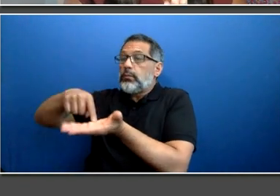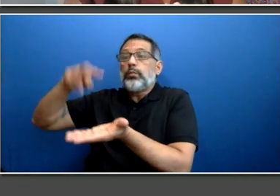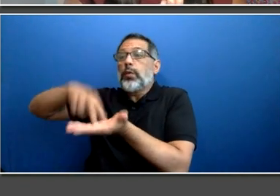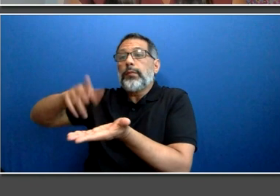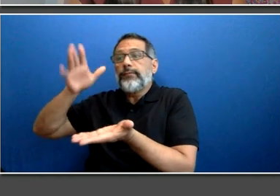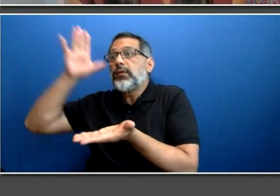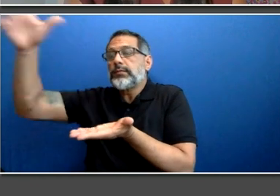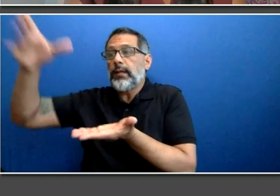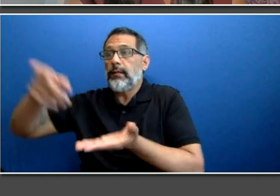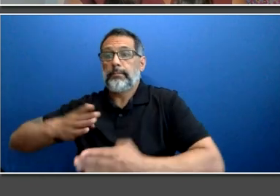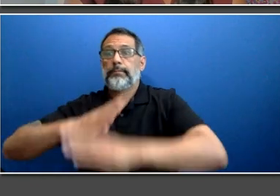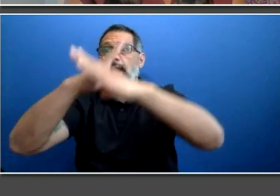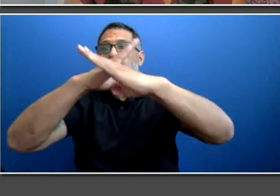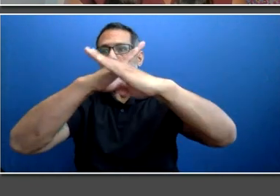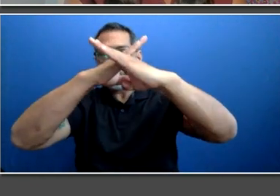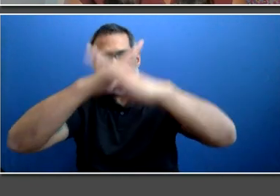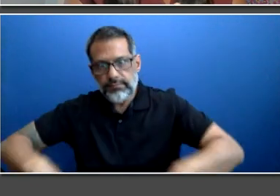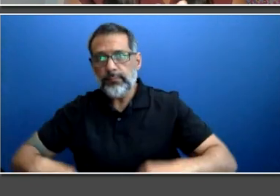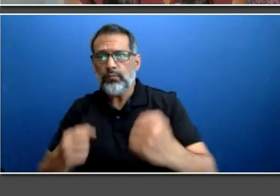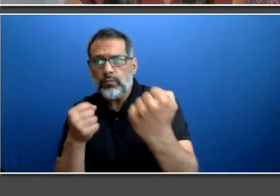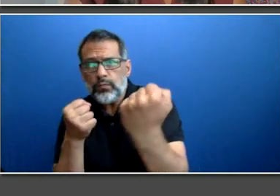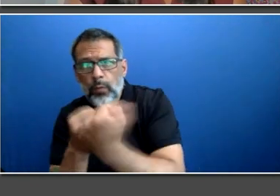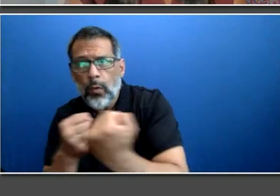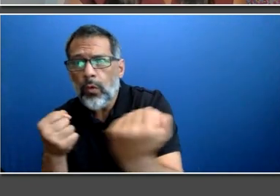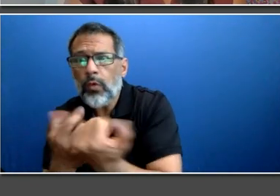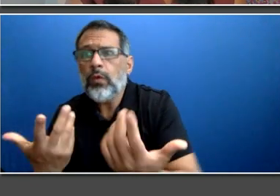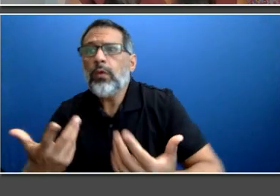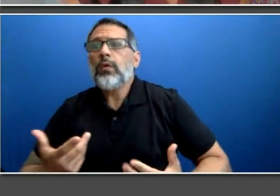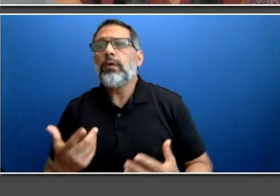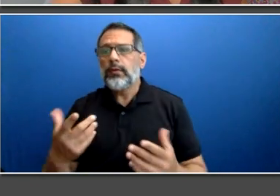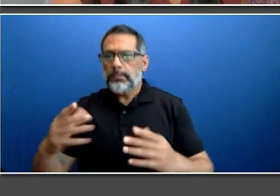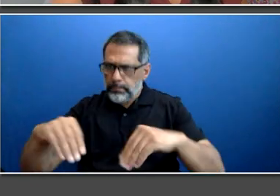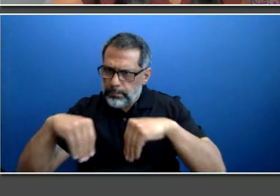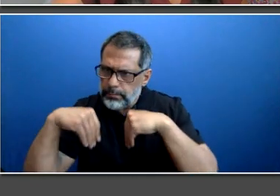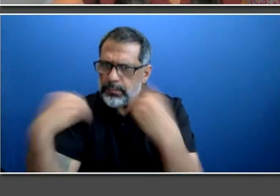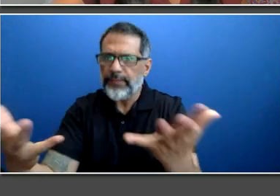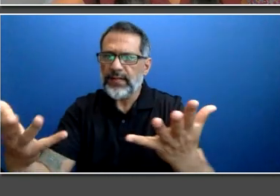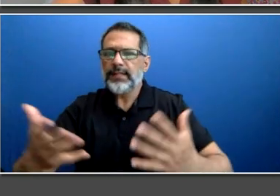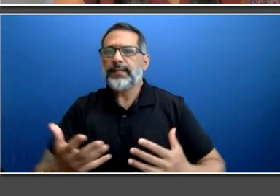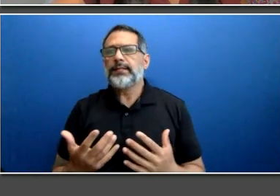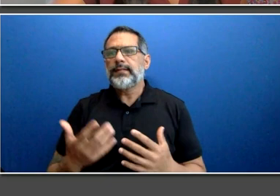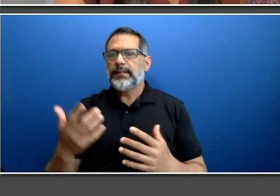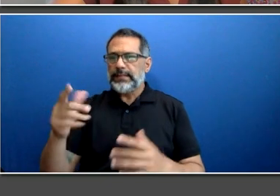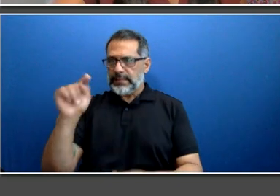well as to help shape the TTC into an organization that we can all be proud of.